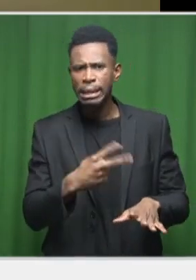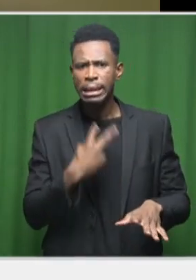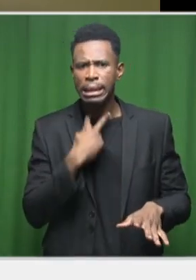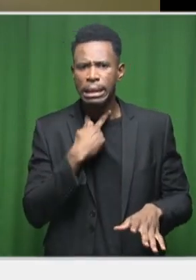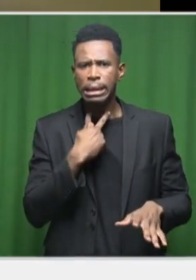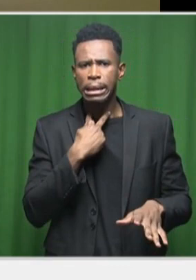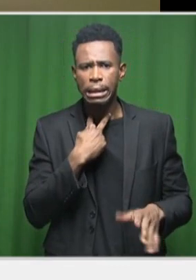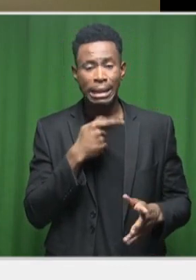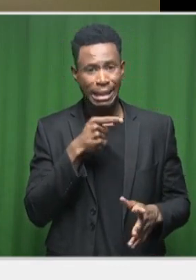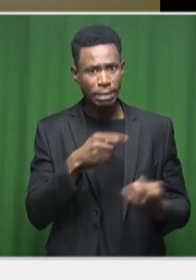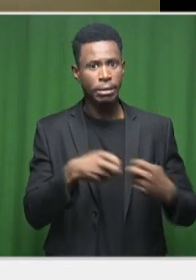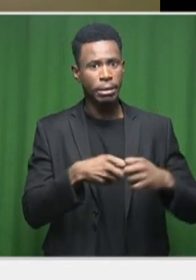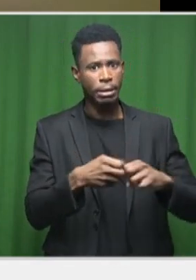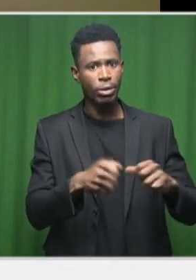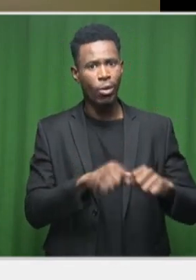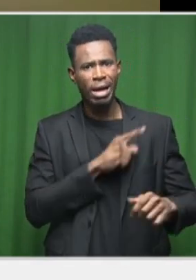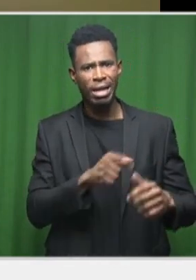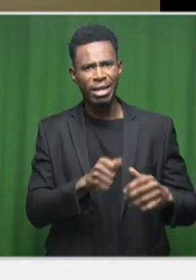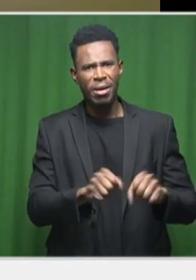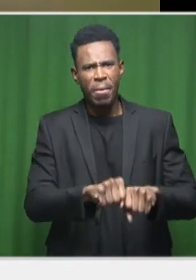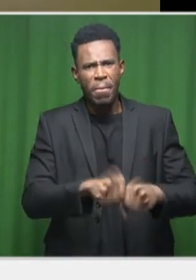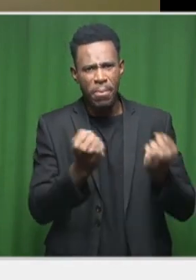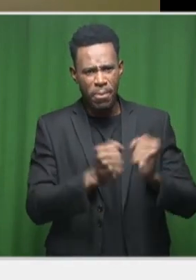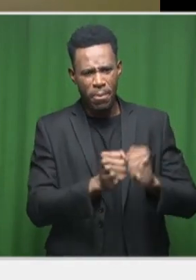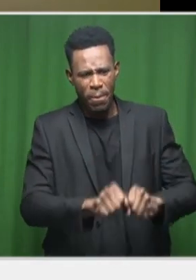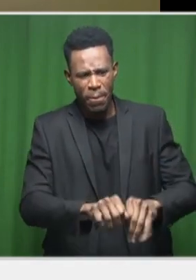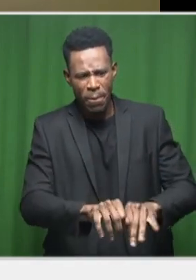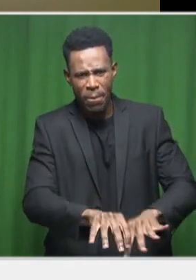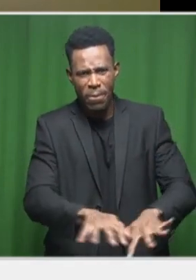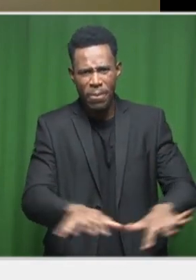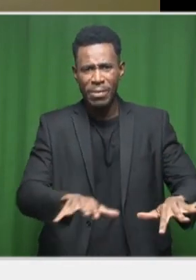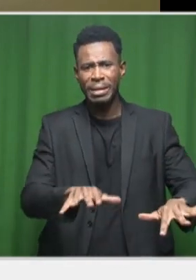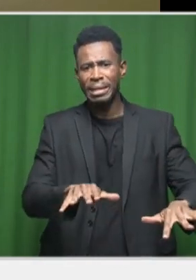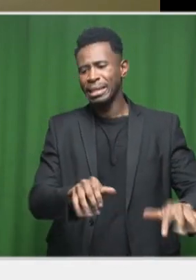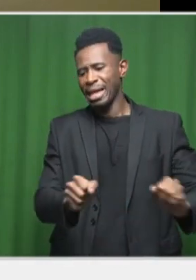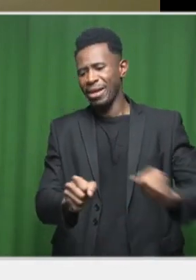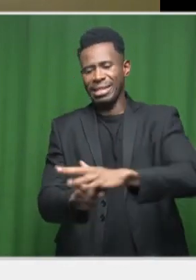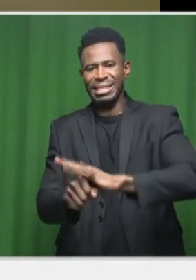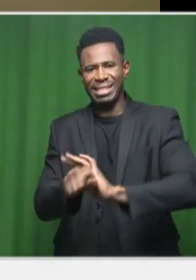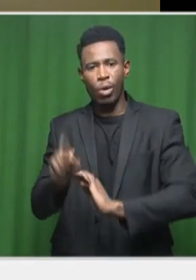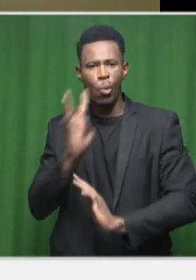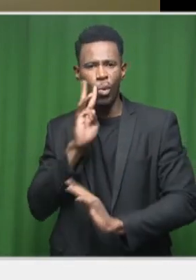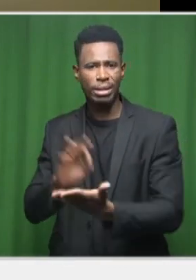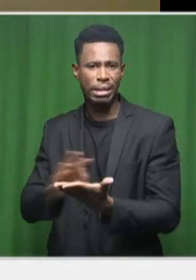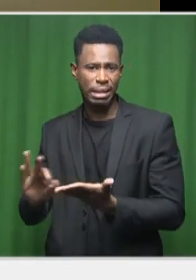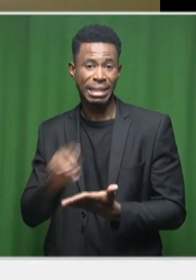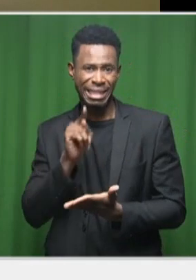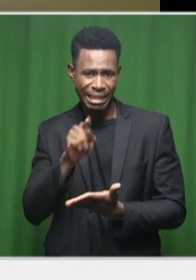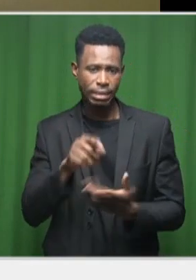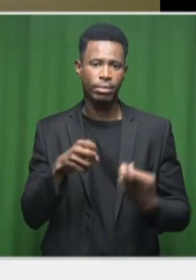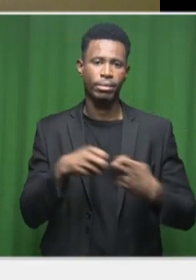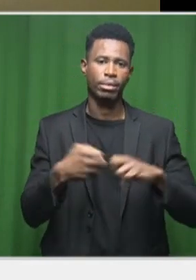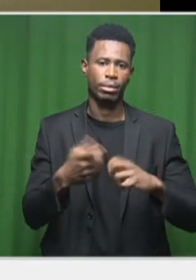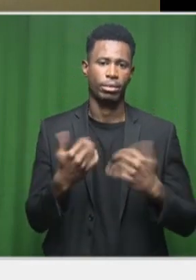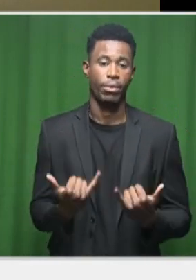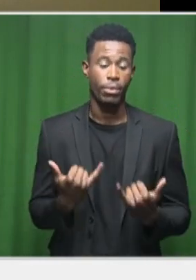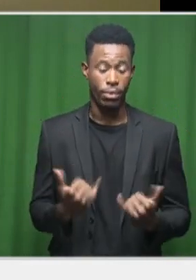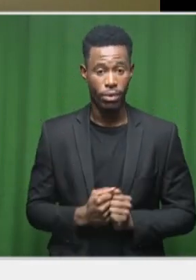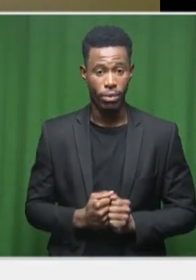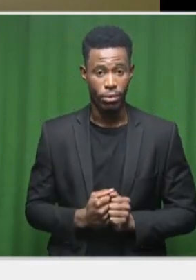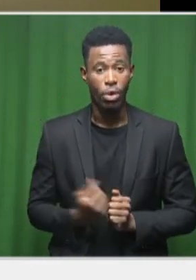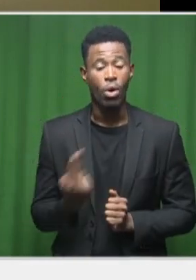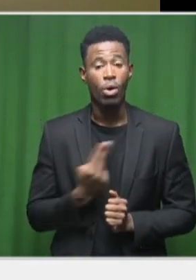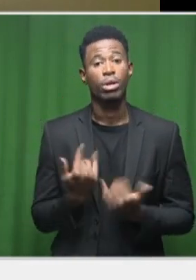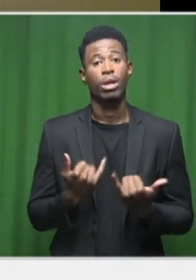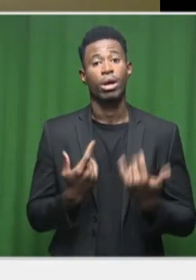factor of the systemic collapse that we are currently seeing at this point in time. So, water quality is an issue,